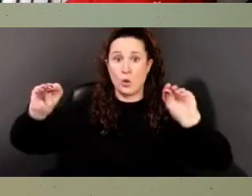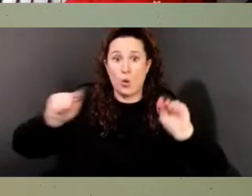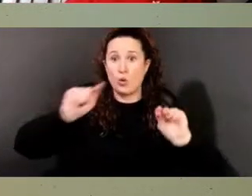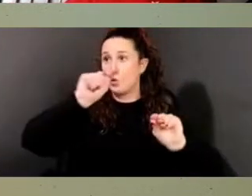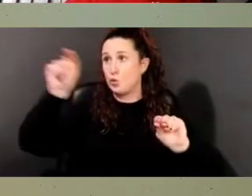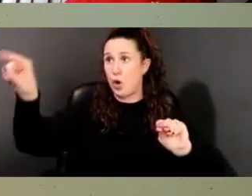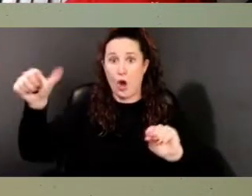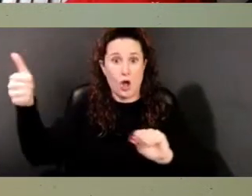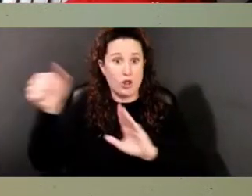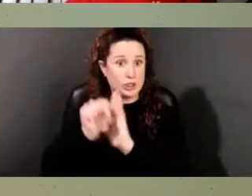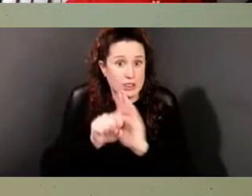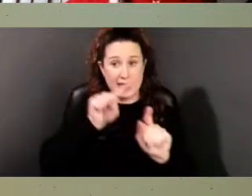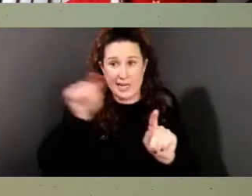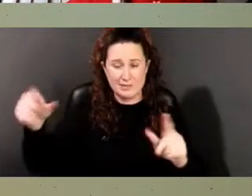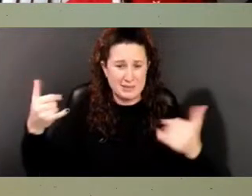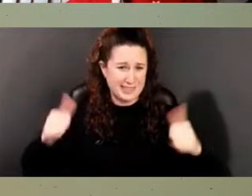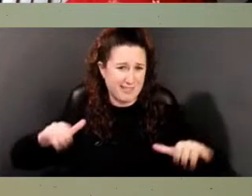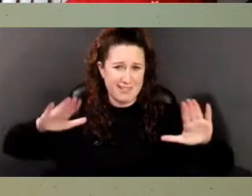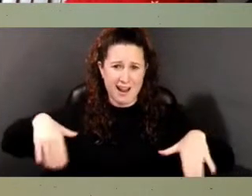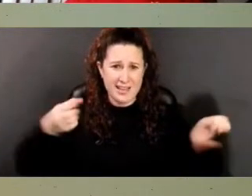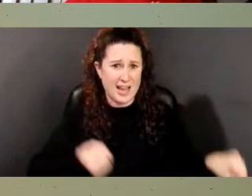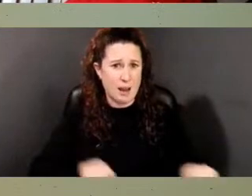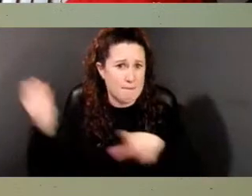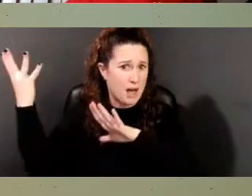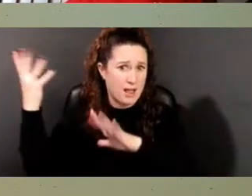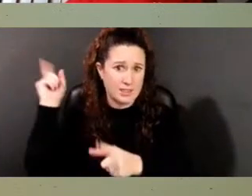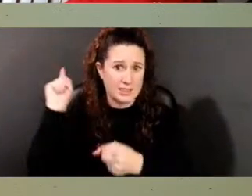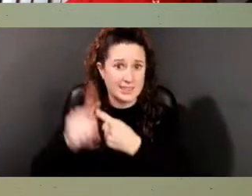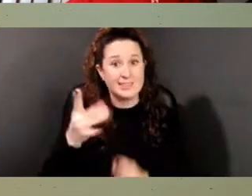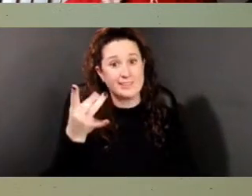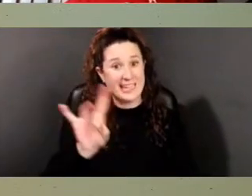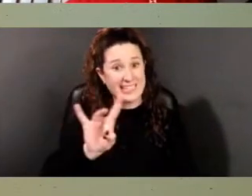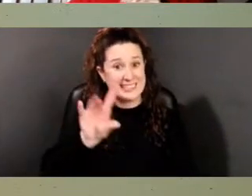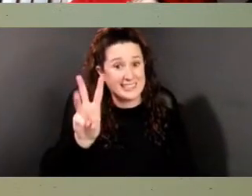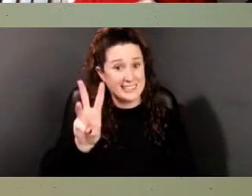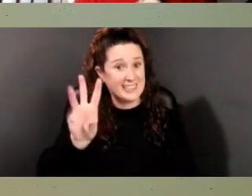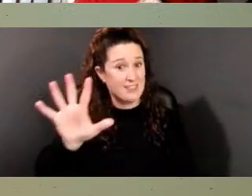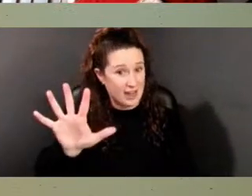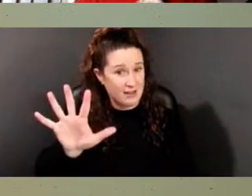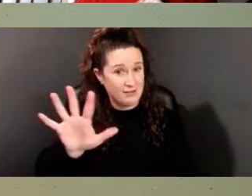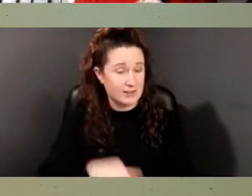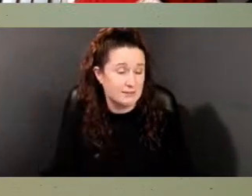still not abolished until 1865. Next slide.